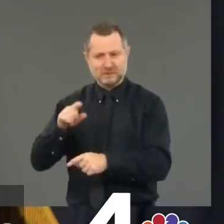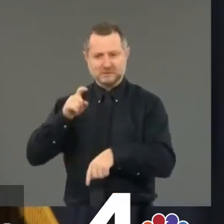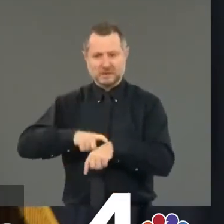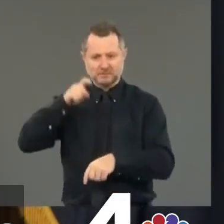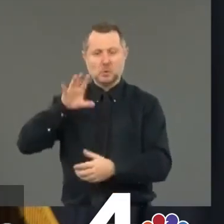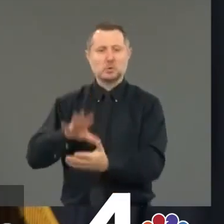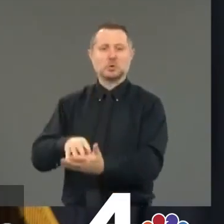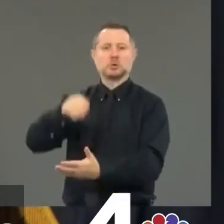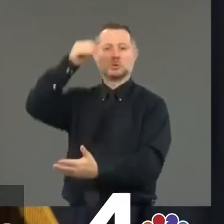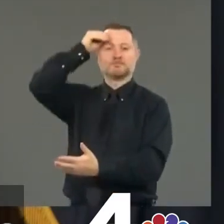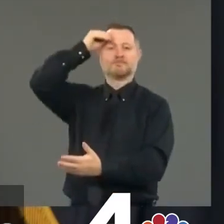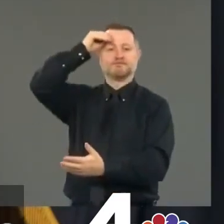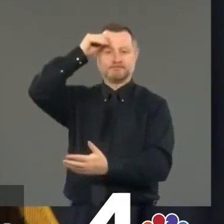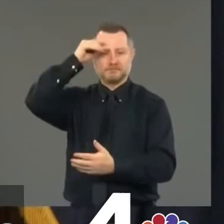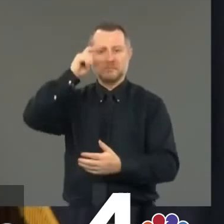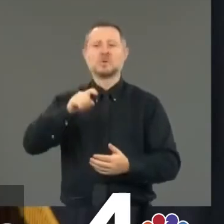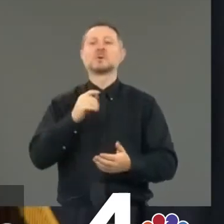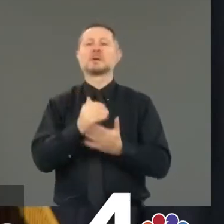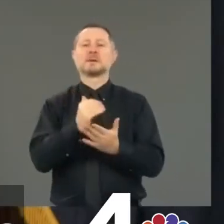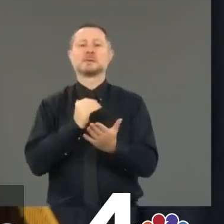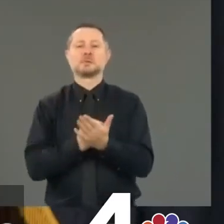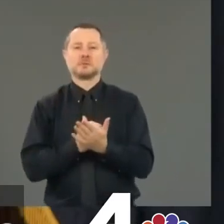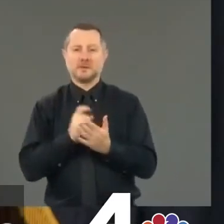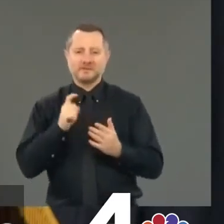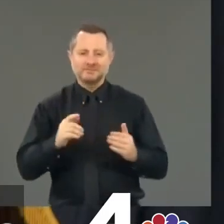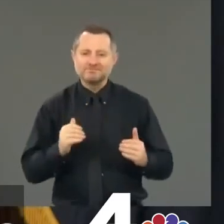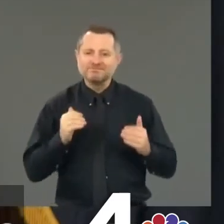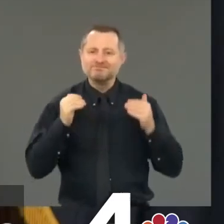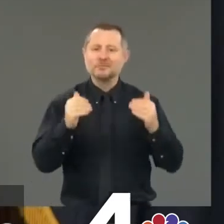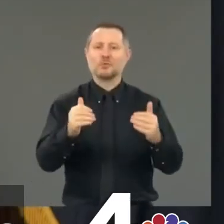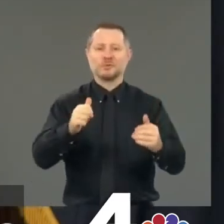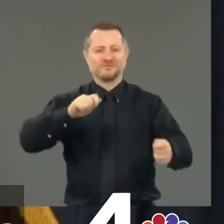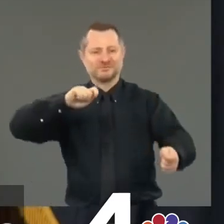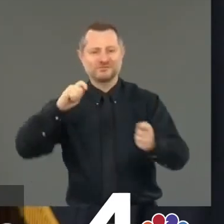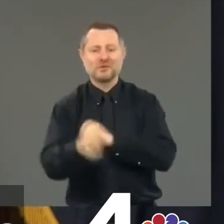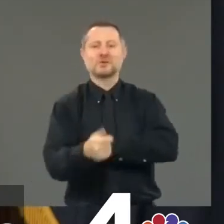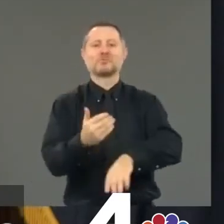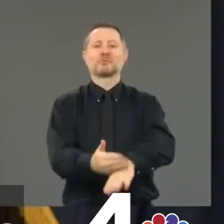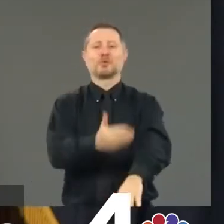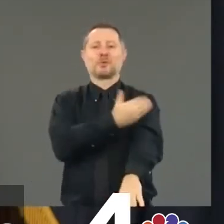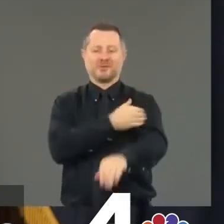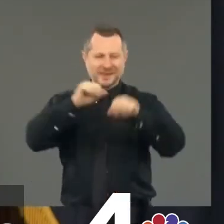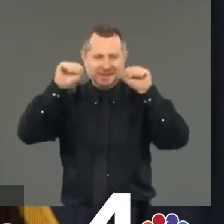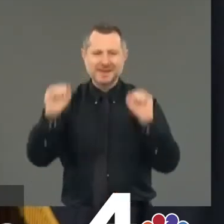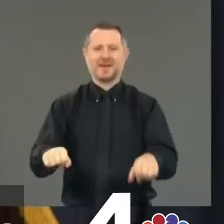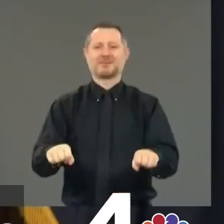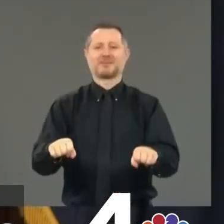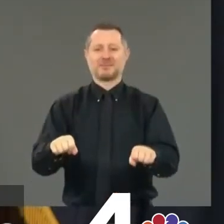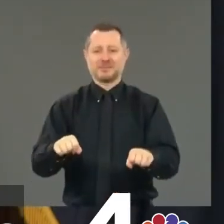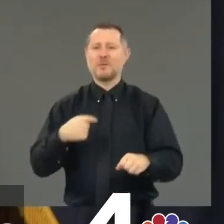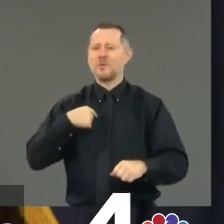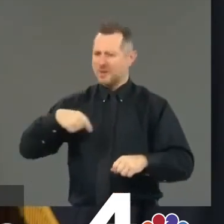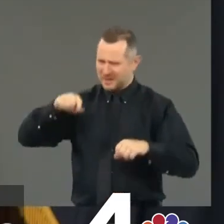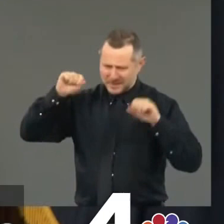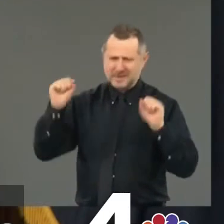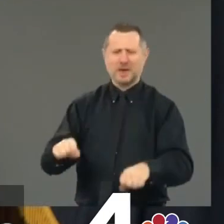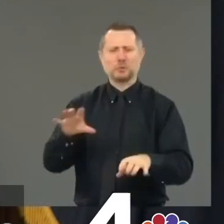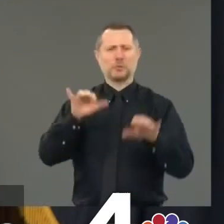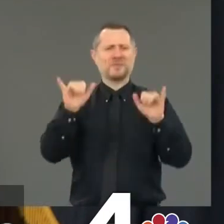and progressed to make this place a better place. And we can do it.